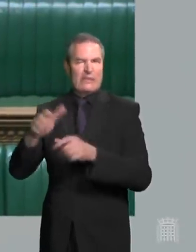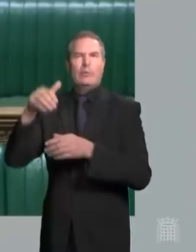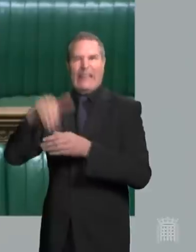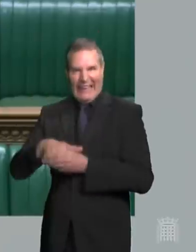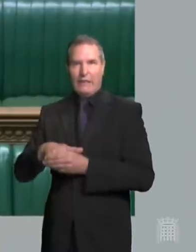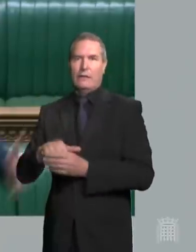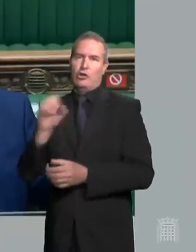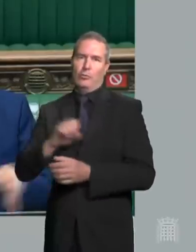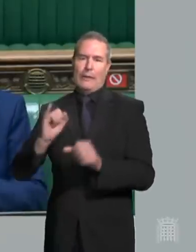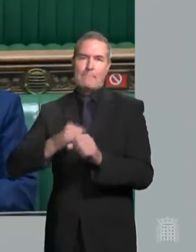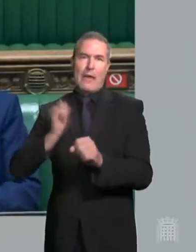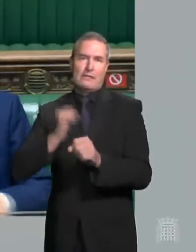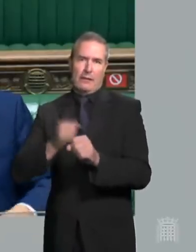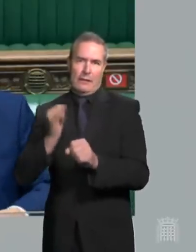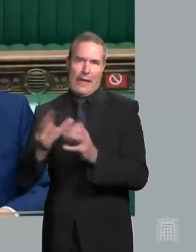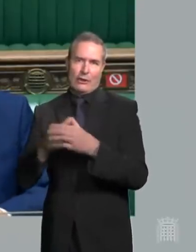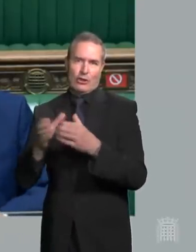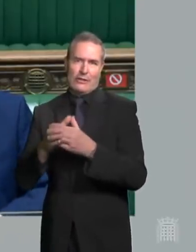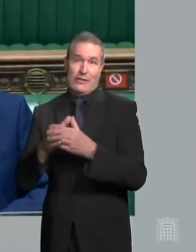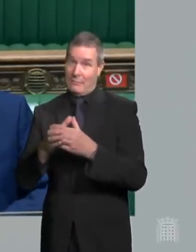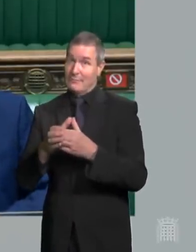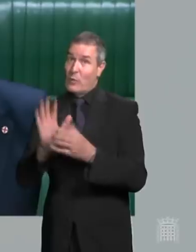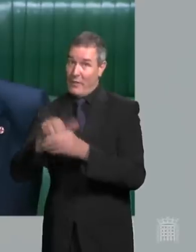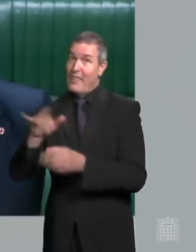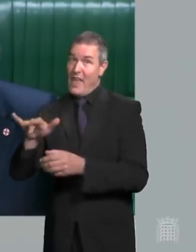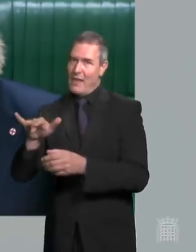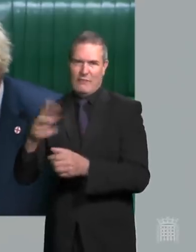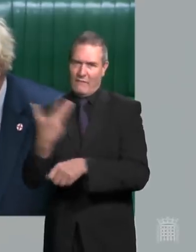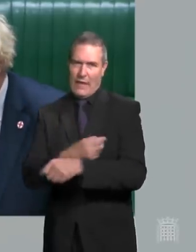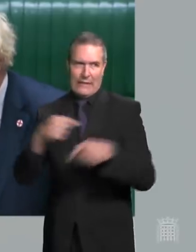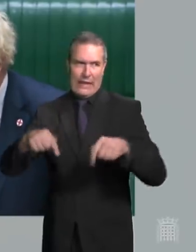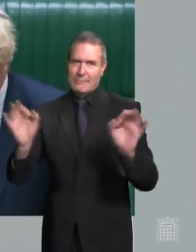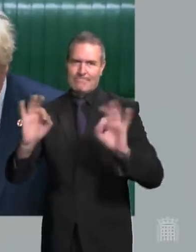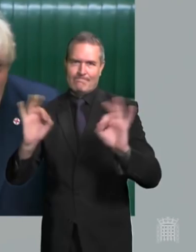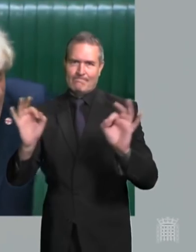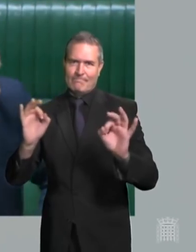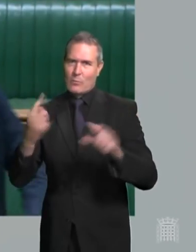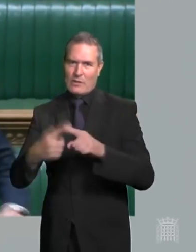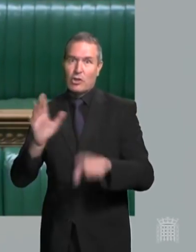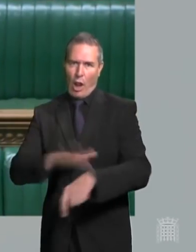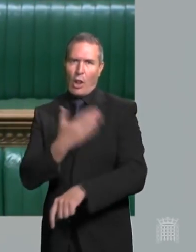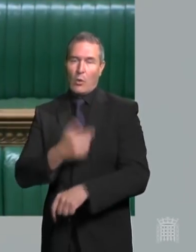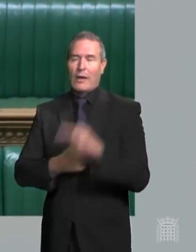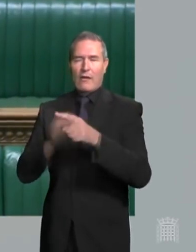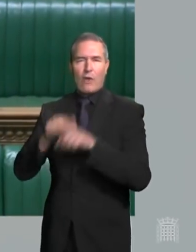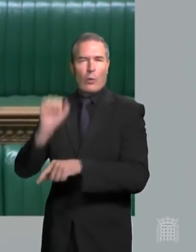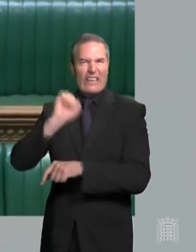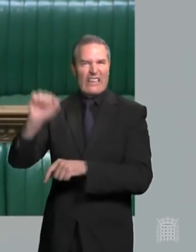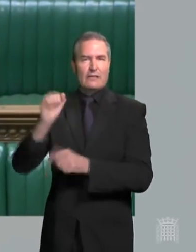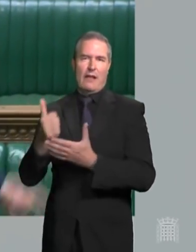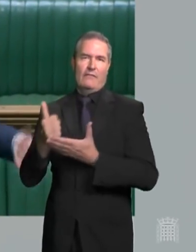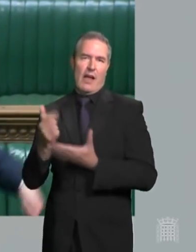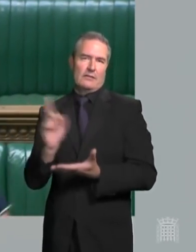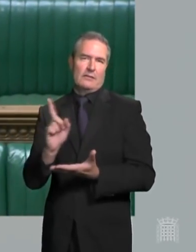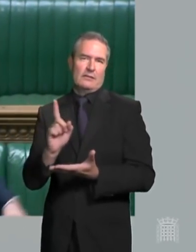Medicines Agency. And we would never, it's absolutely, we would never have rolled out the vaccines as fast as. If we'd followed his advice, Mr Speaker,